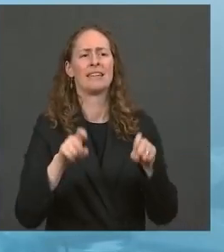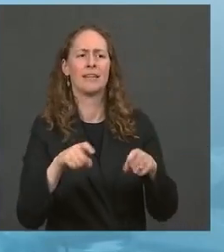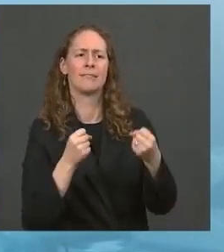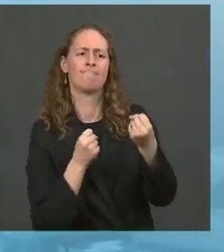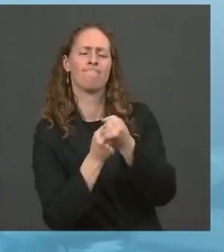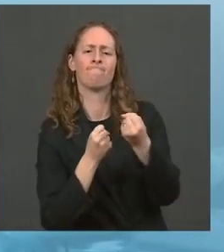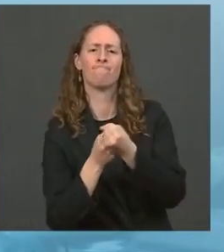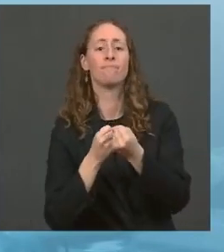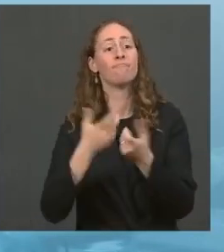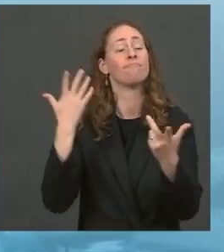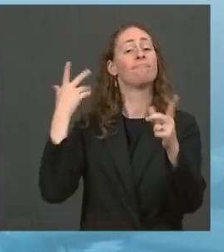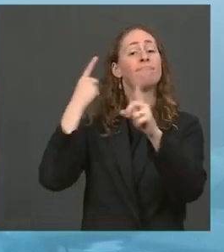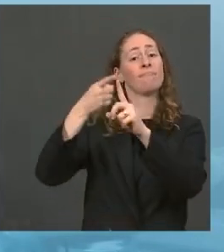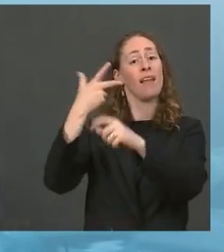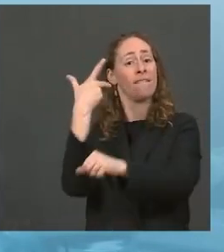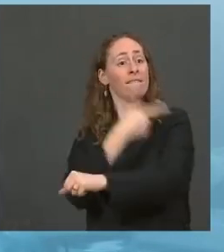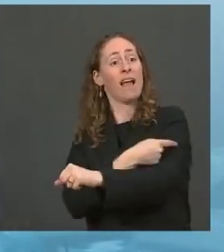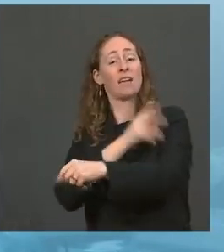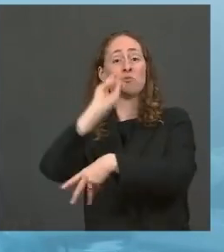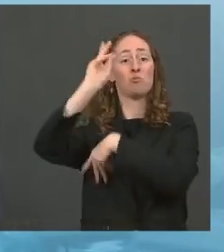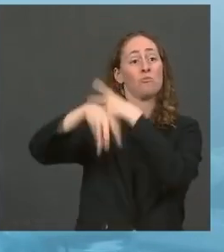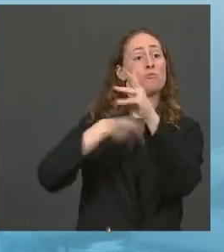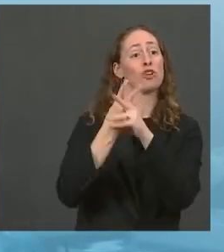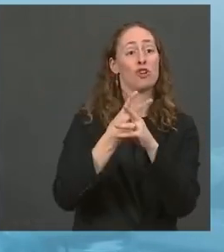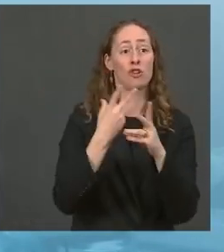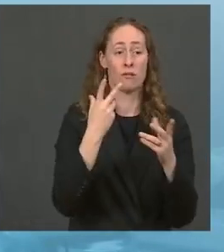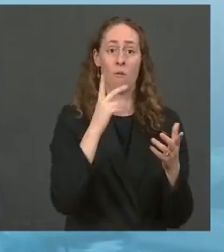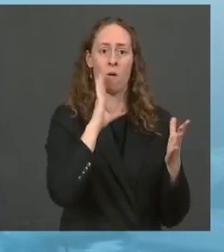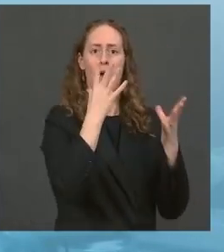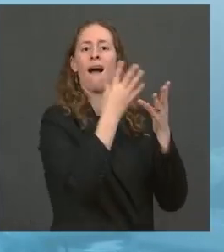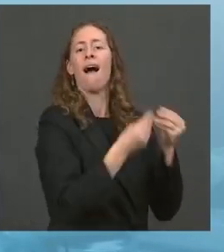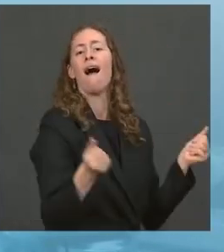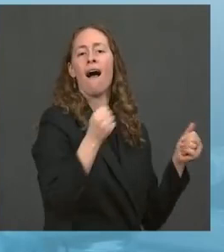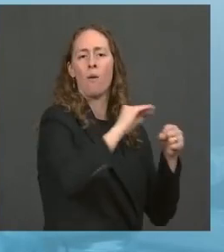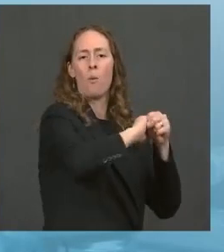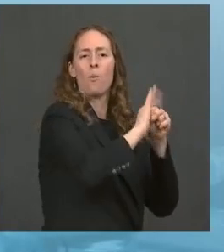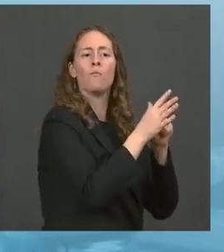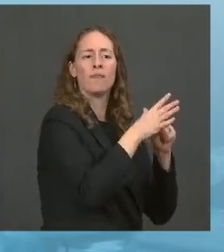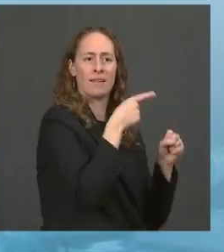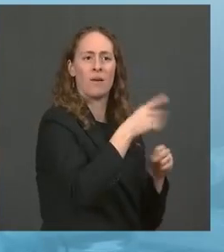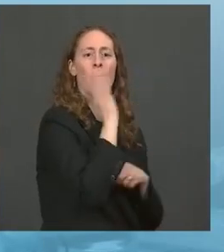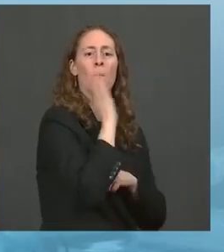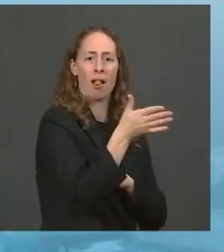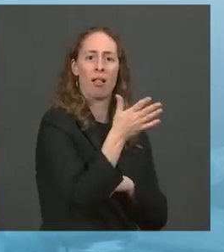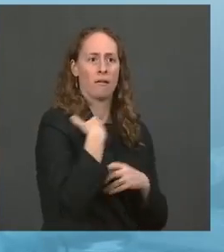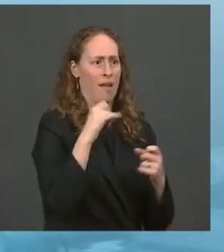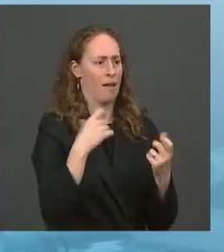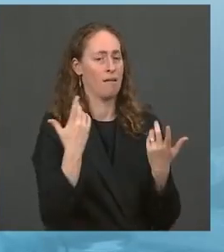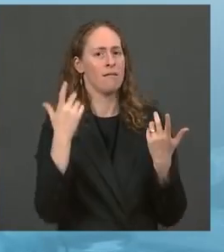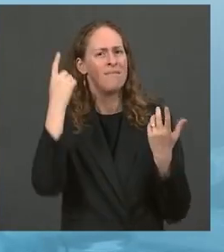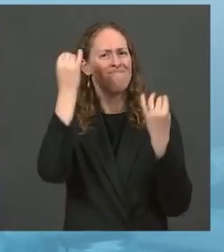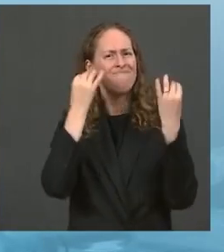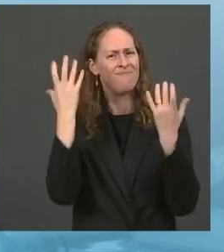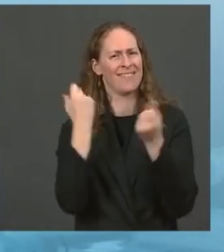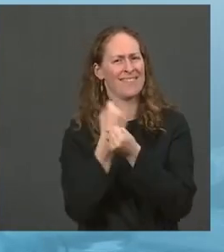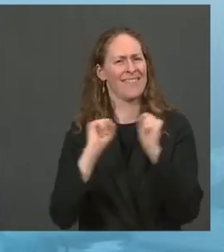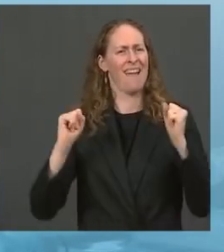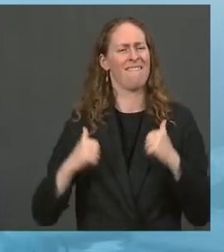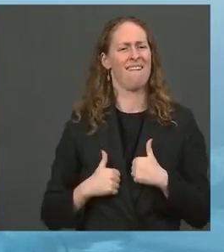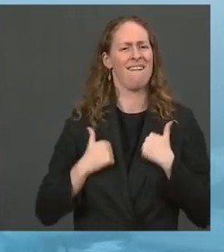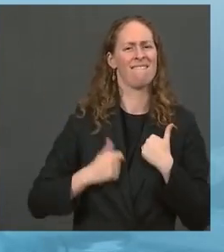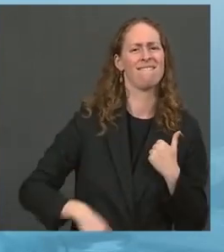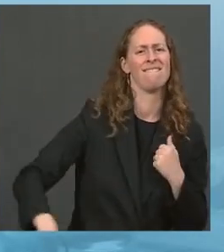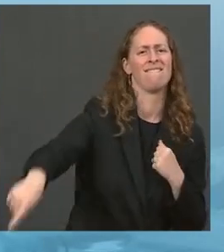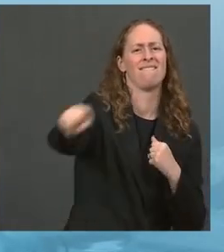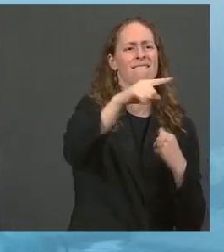solution to COVID-19, we know that we have to act to save lives now. That's why the United States has provided